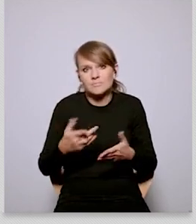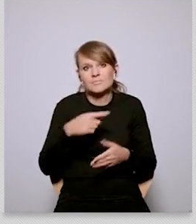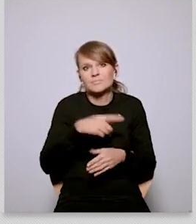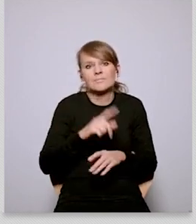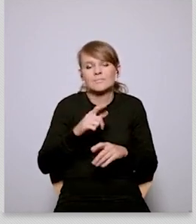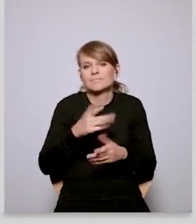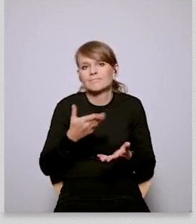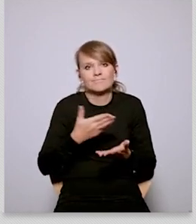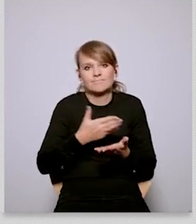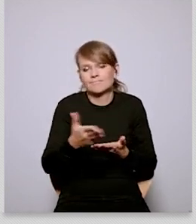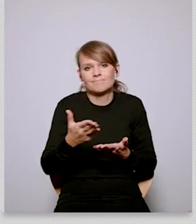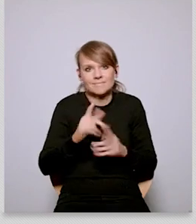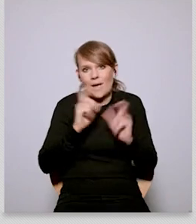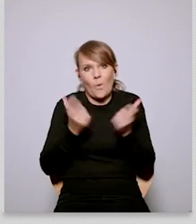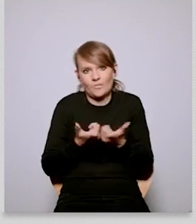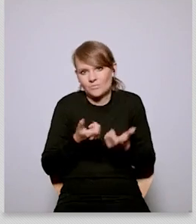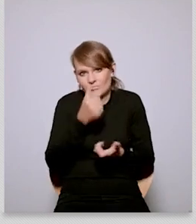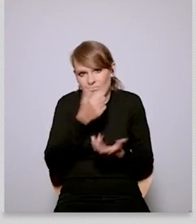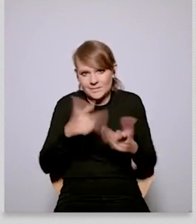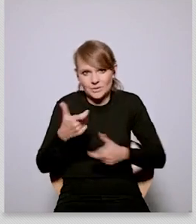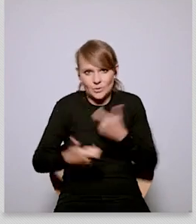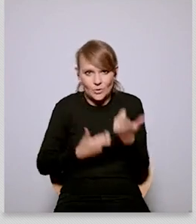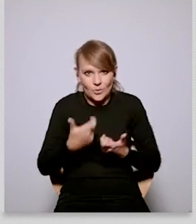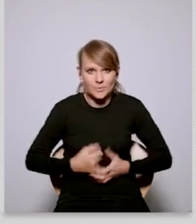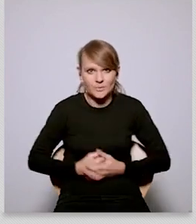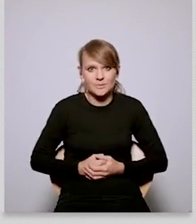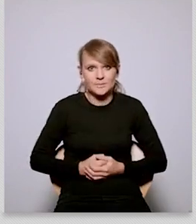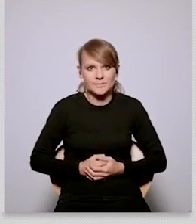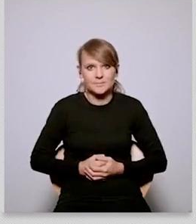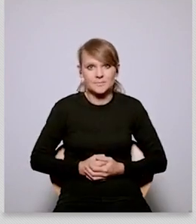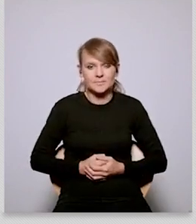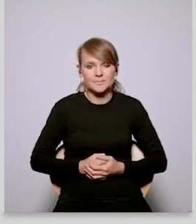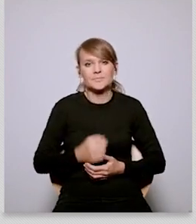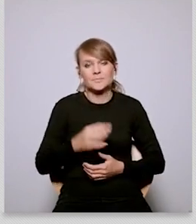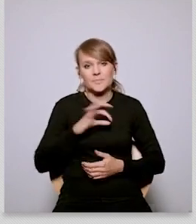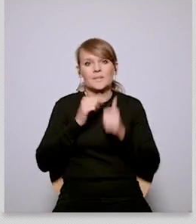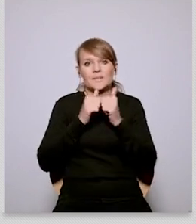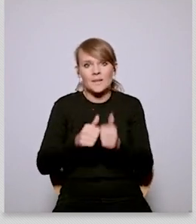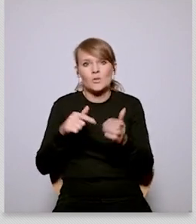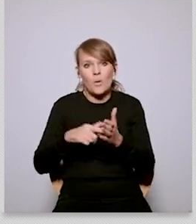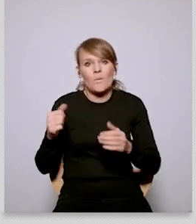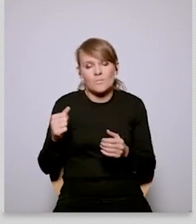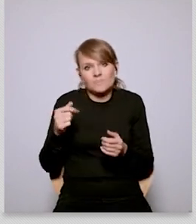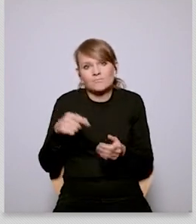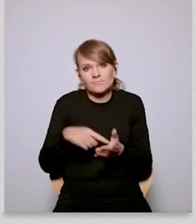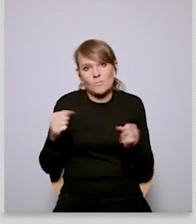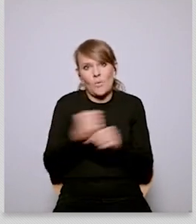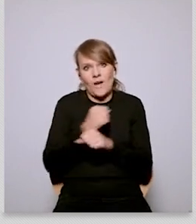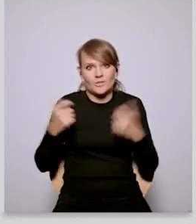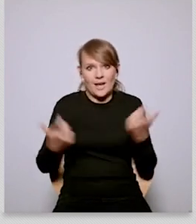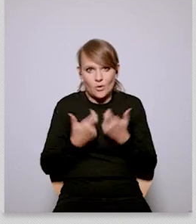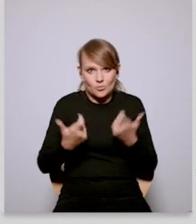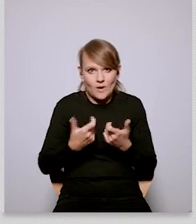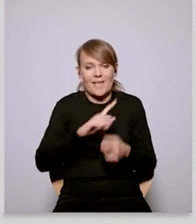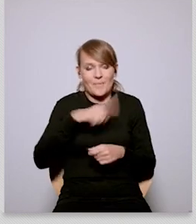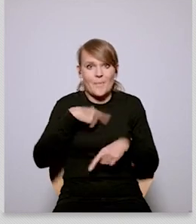the society and they're afraid of taking um decisive steps to um combat the pandemic